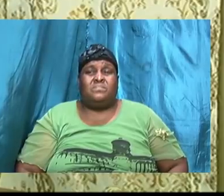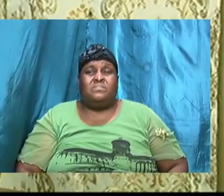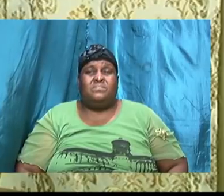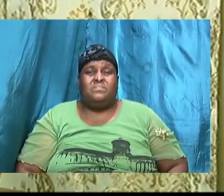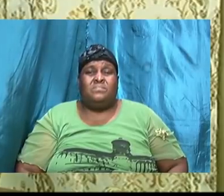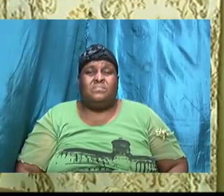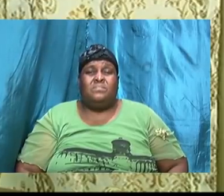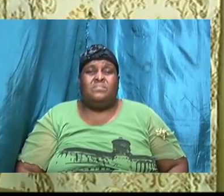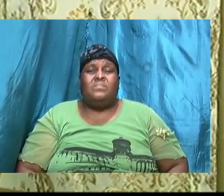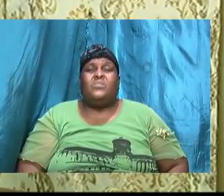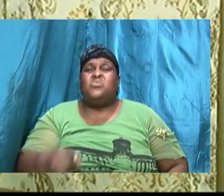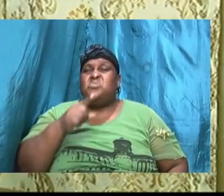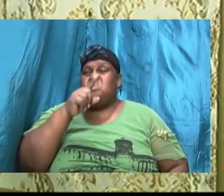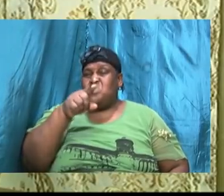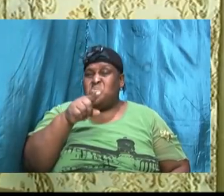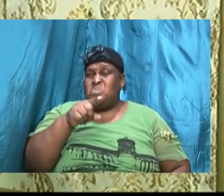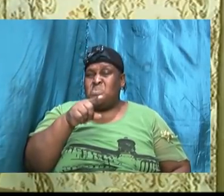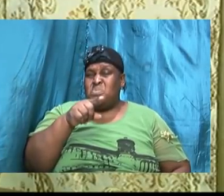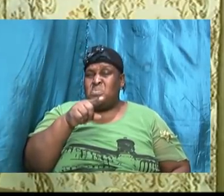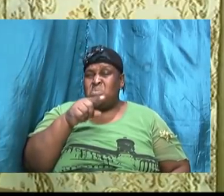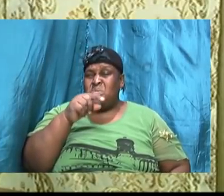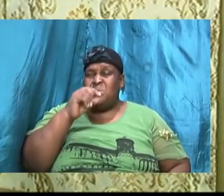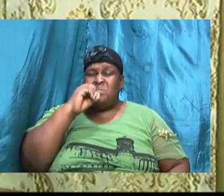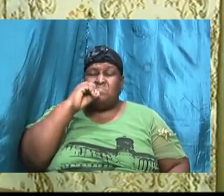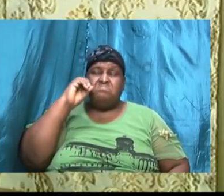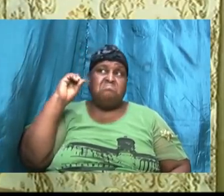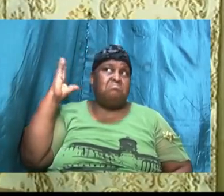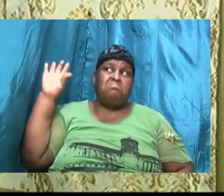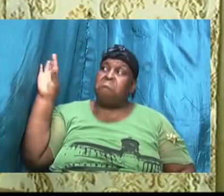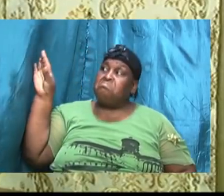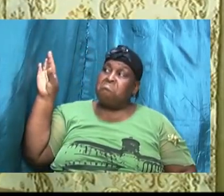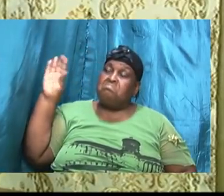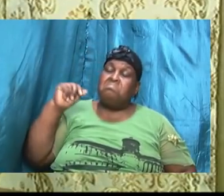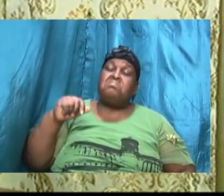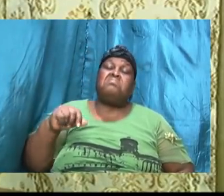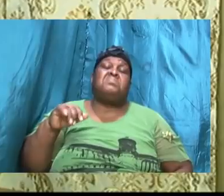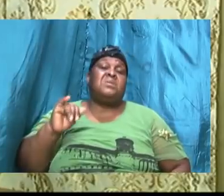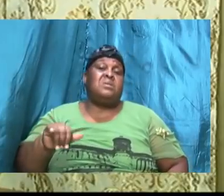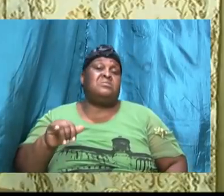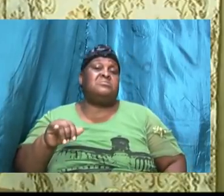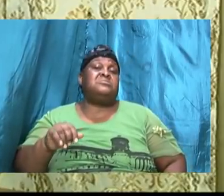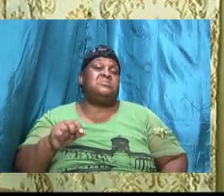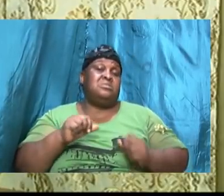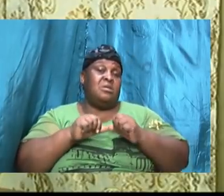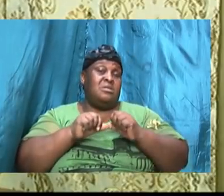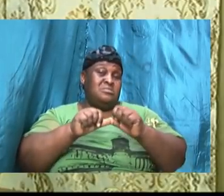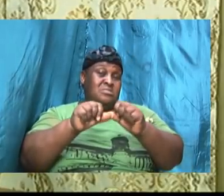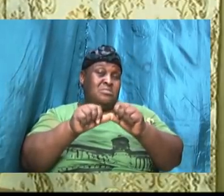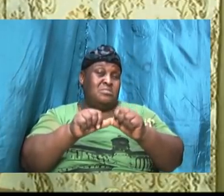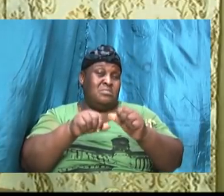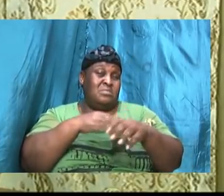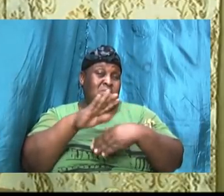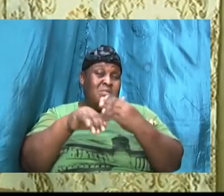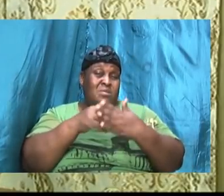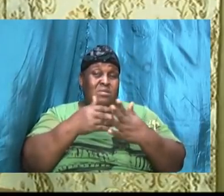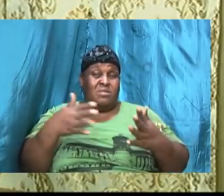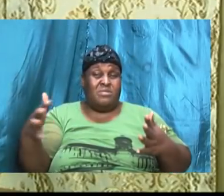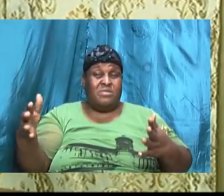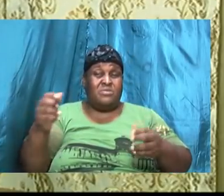you neglect and still go because all things work together for good to them that love the Lord